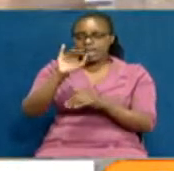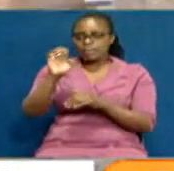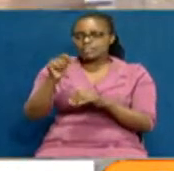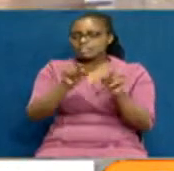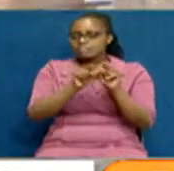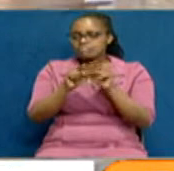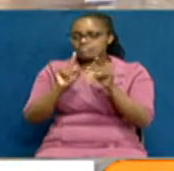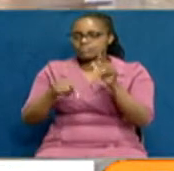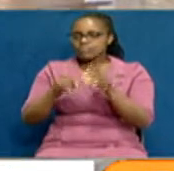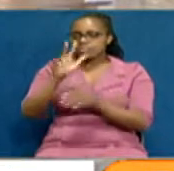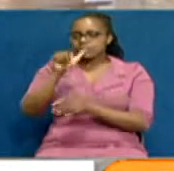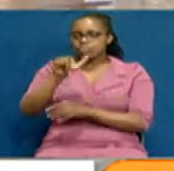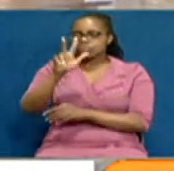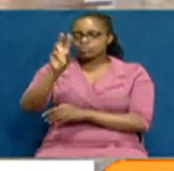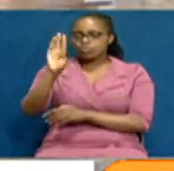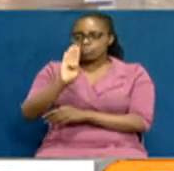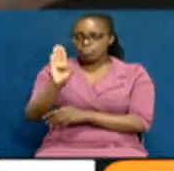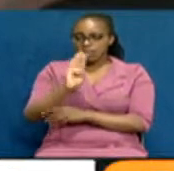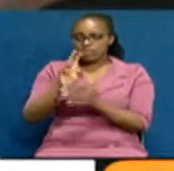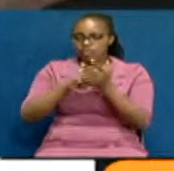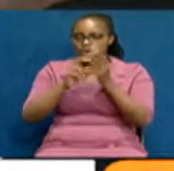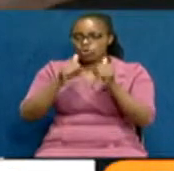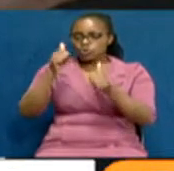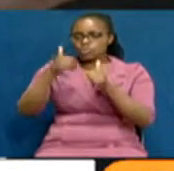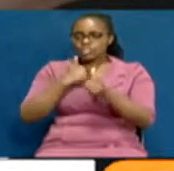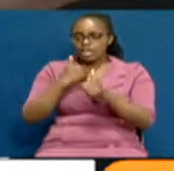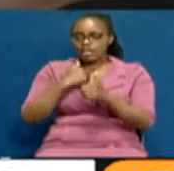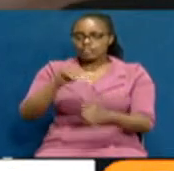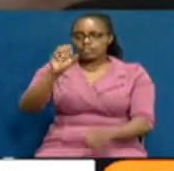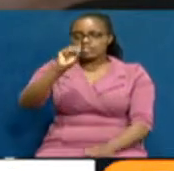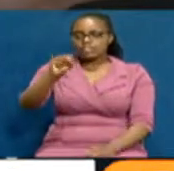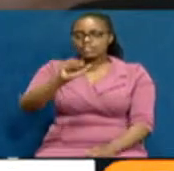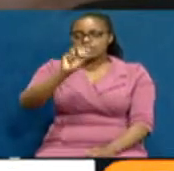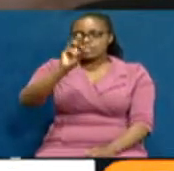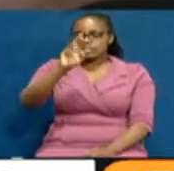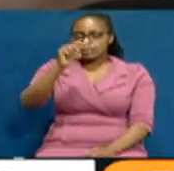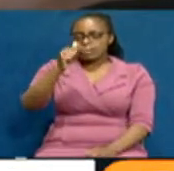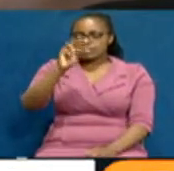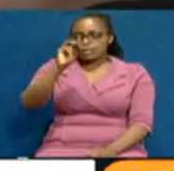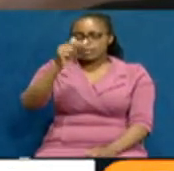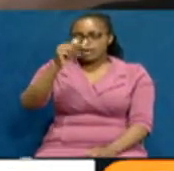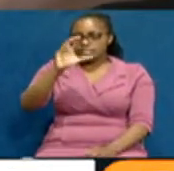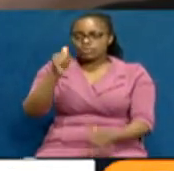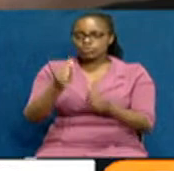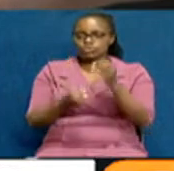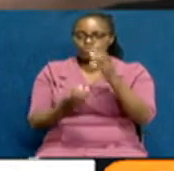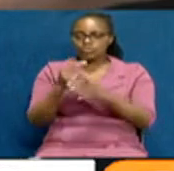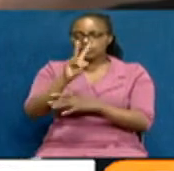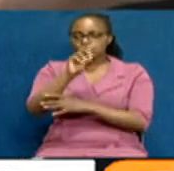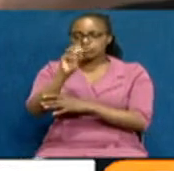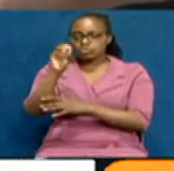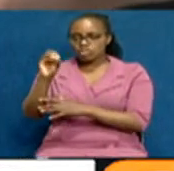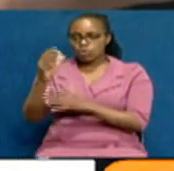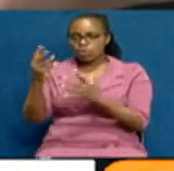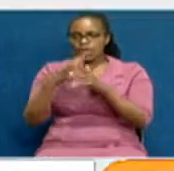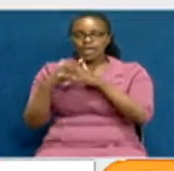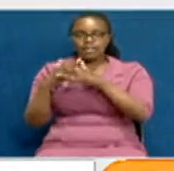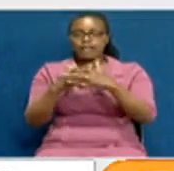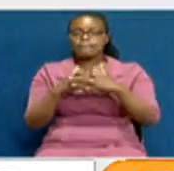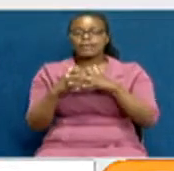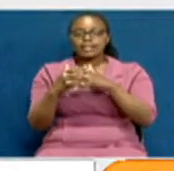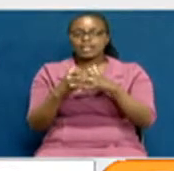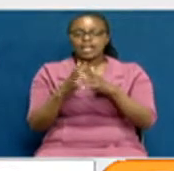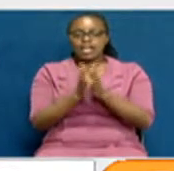the 3.2 billion shillings contract it entered into with Smartmatic, a company founded in 2000 in the United States